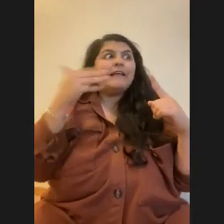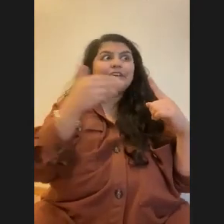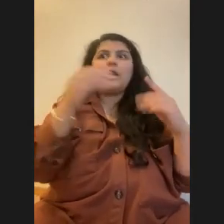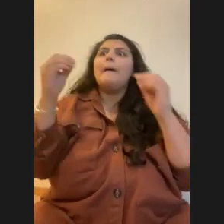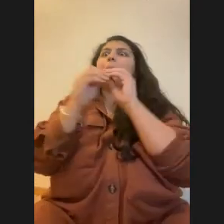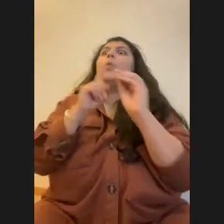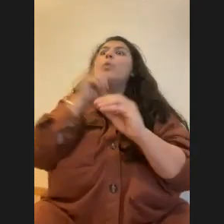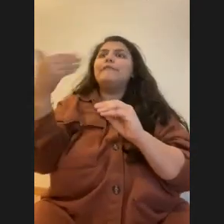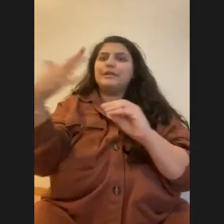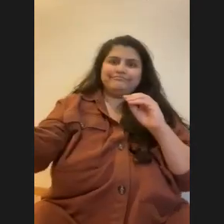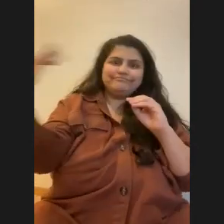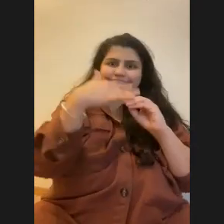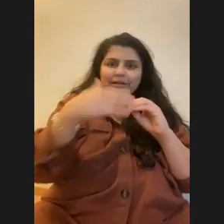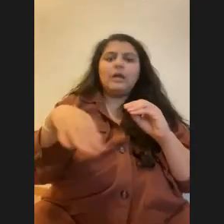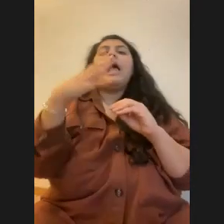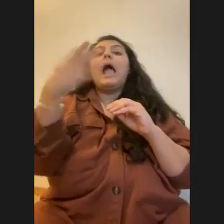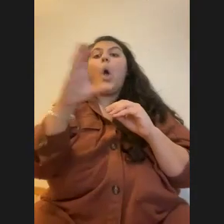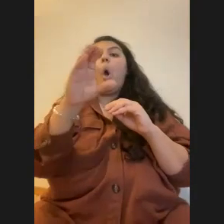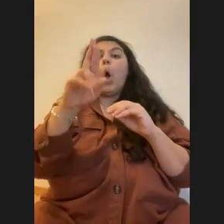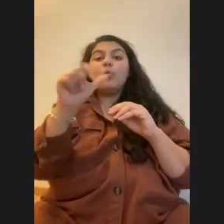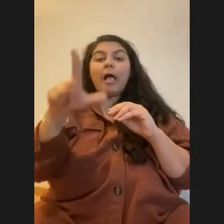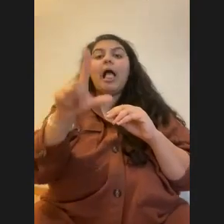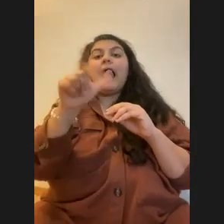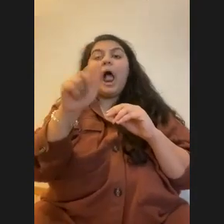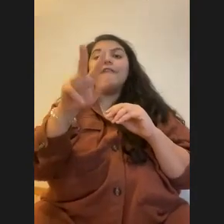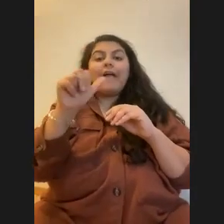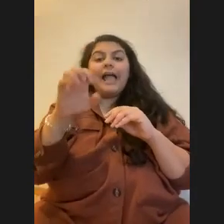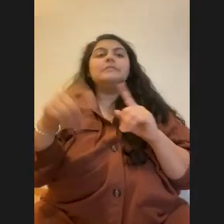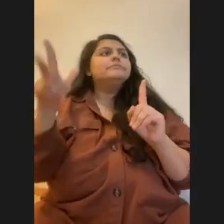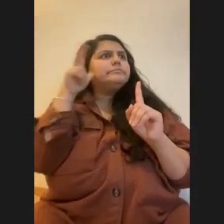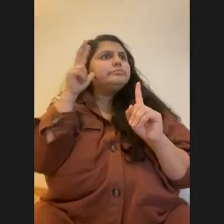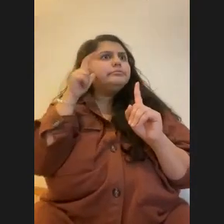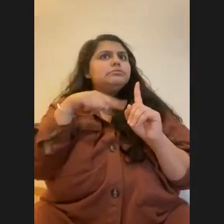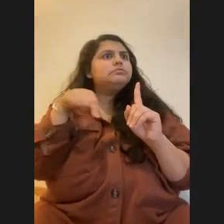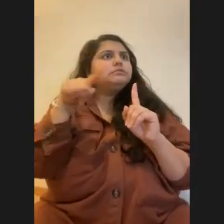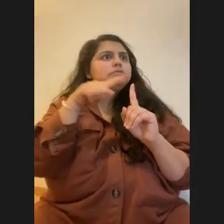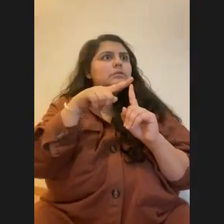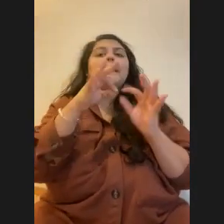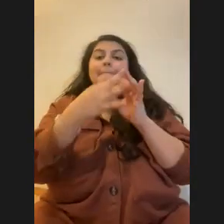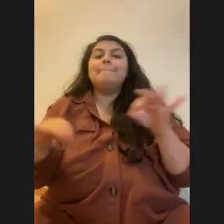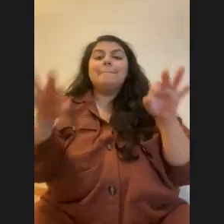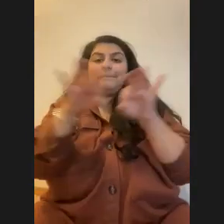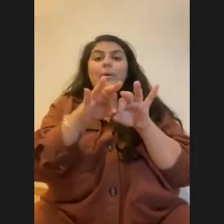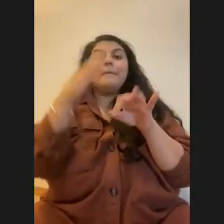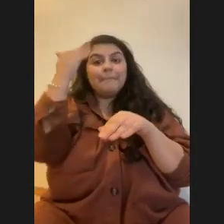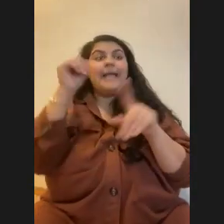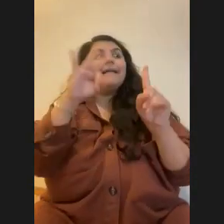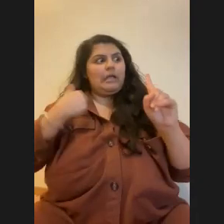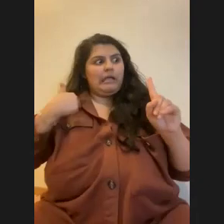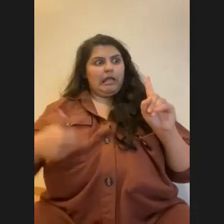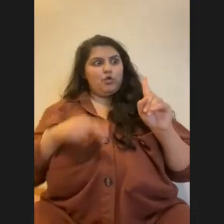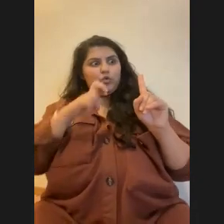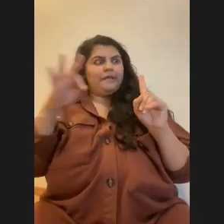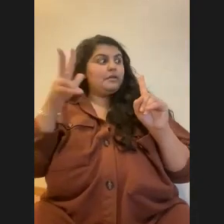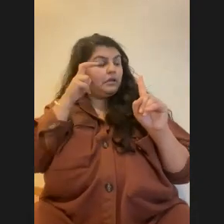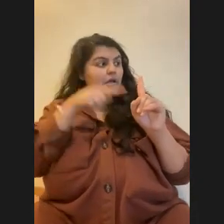larvae, like, maybe when they're deciding where they're going to land, that sound is important because the sounds of an, of a healthy reef tells them